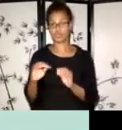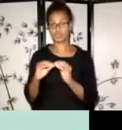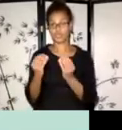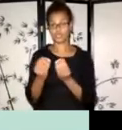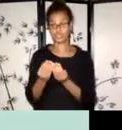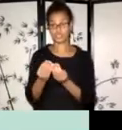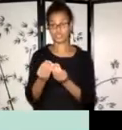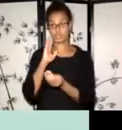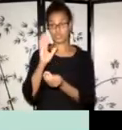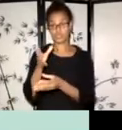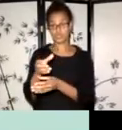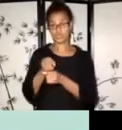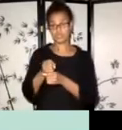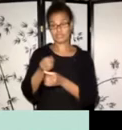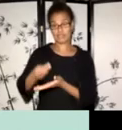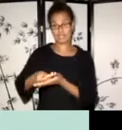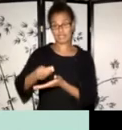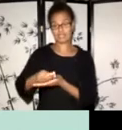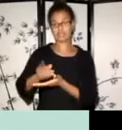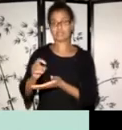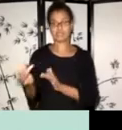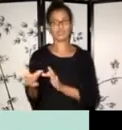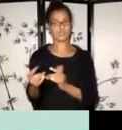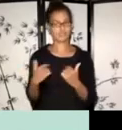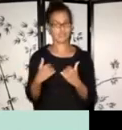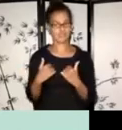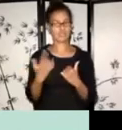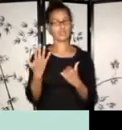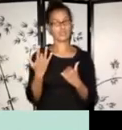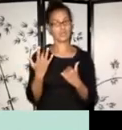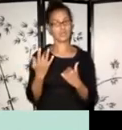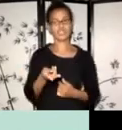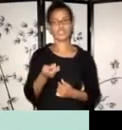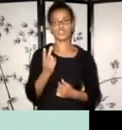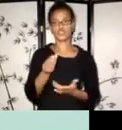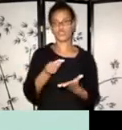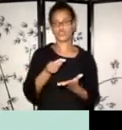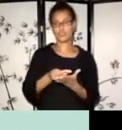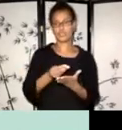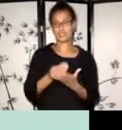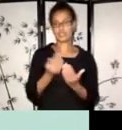uh, you'd have to give me a call because there's a two grant, uh, limit per year.